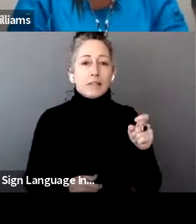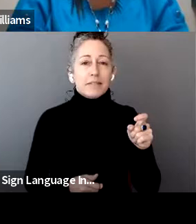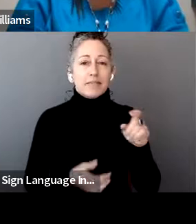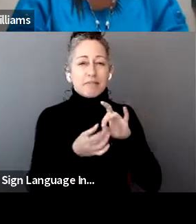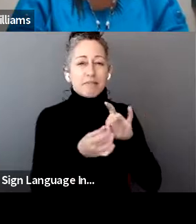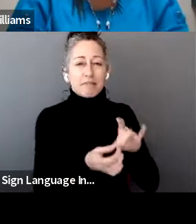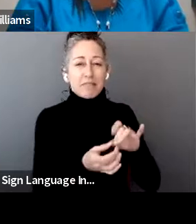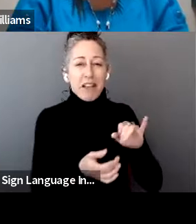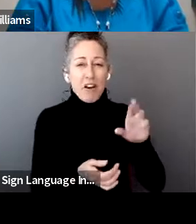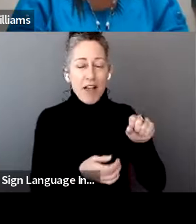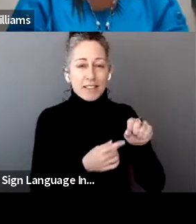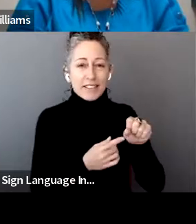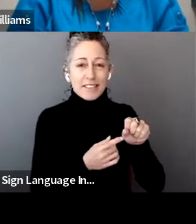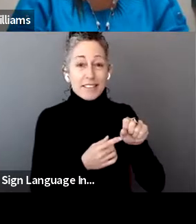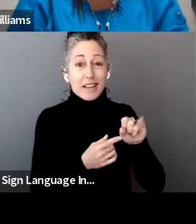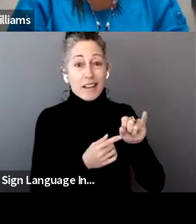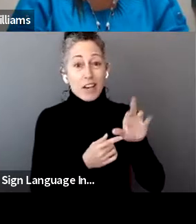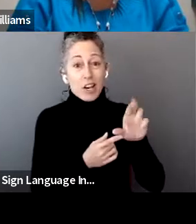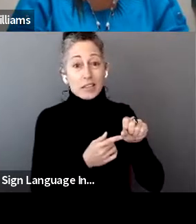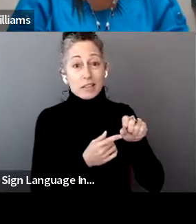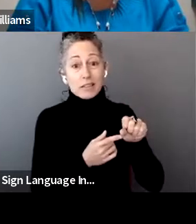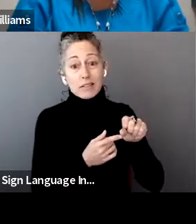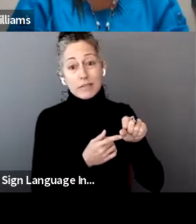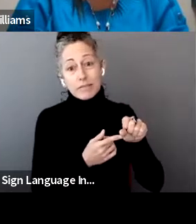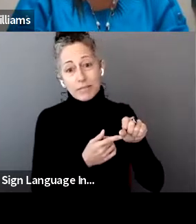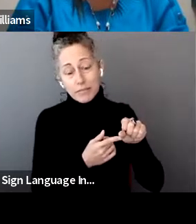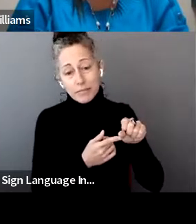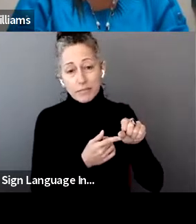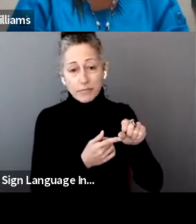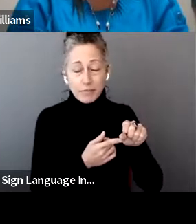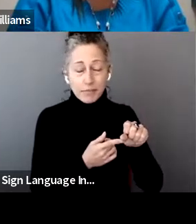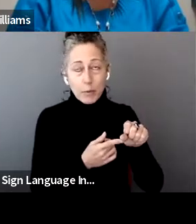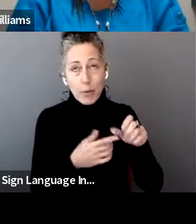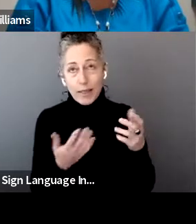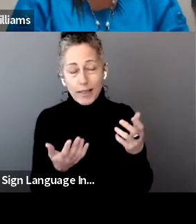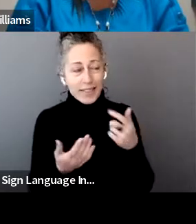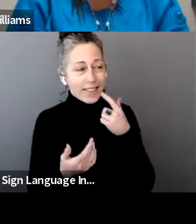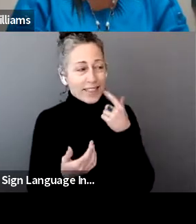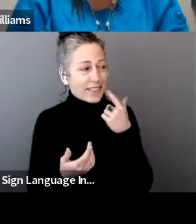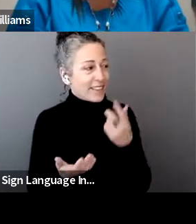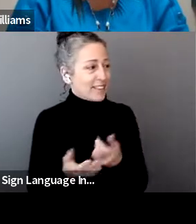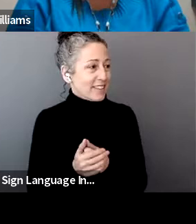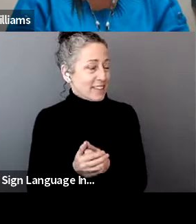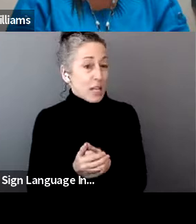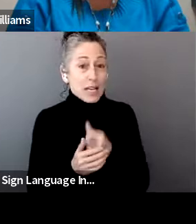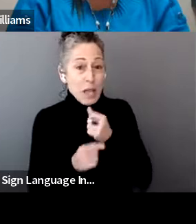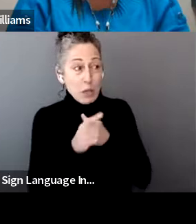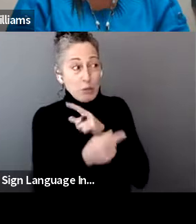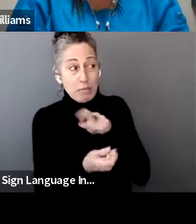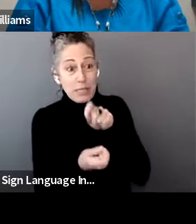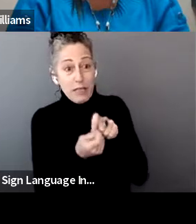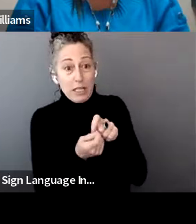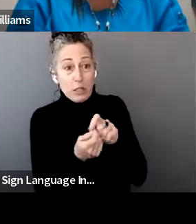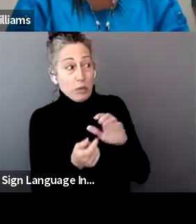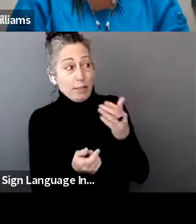the agency that I say this because obviously not you particularly, because you seem like a